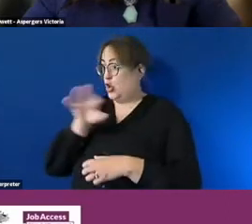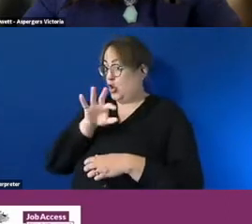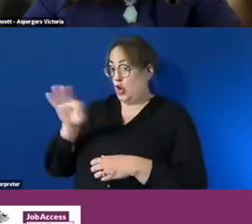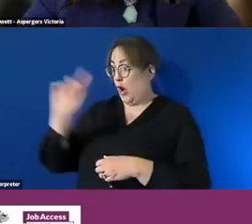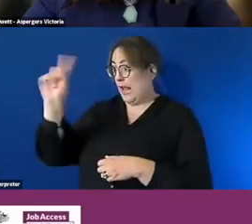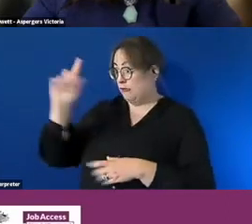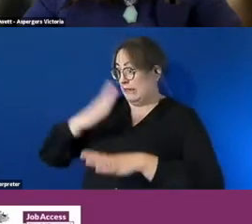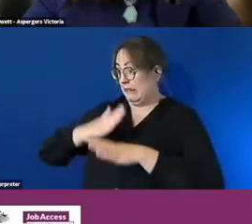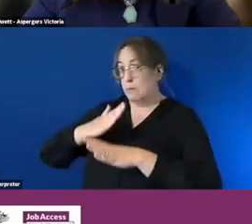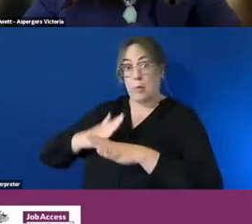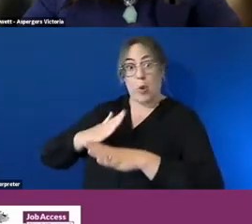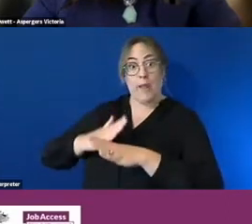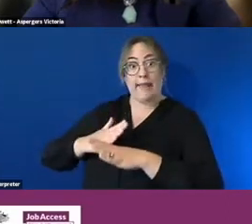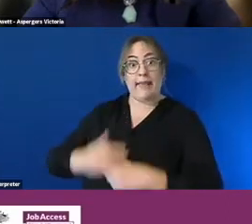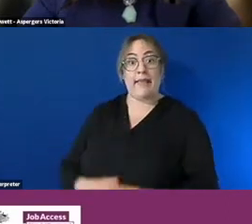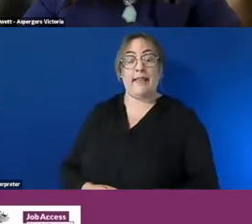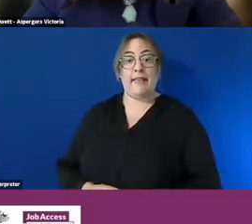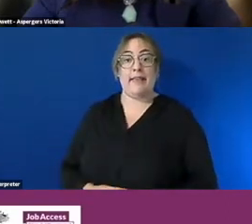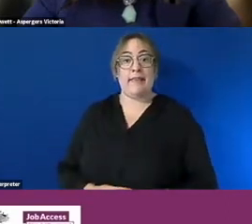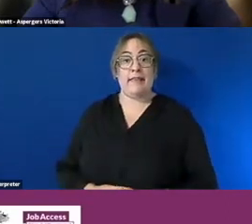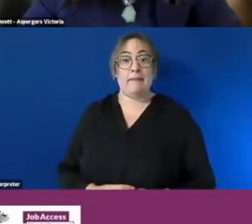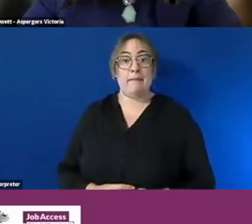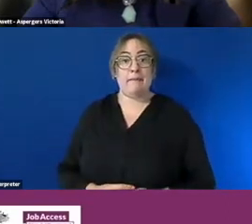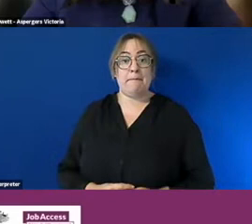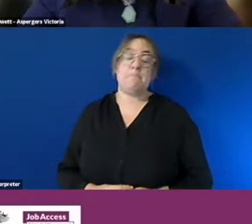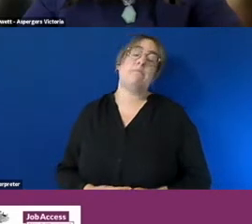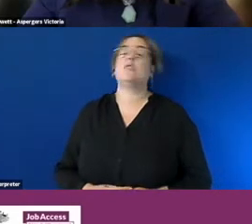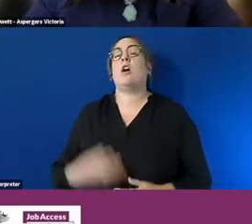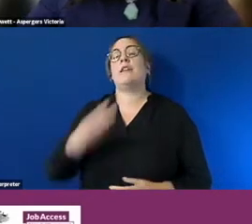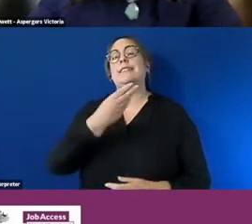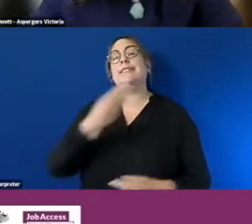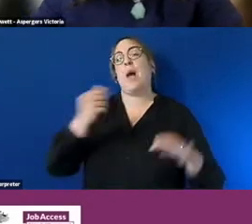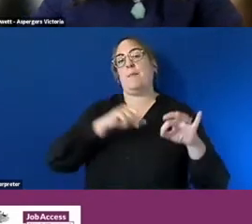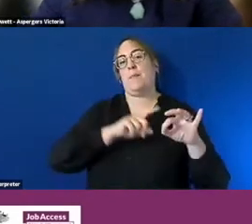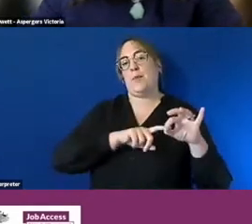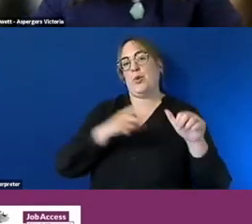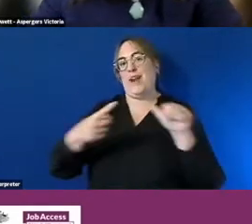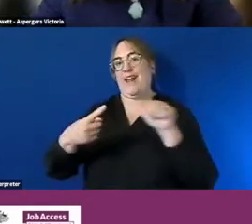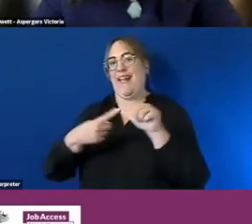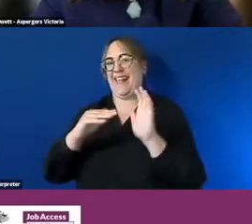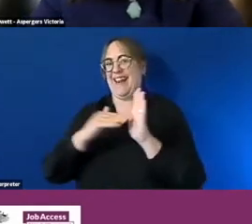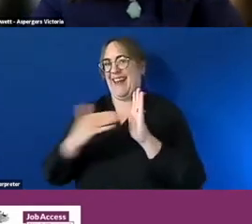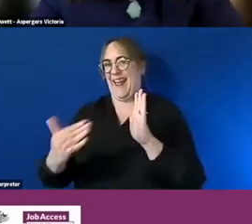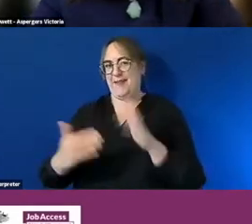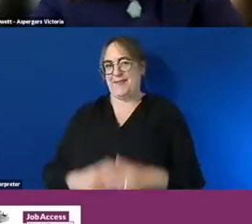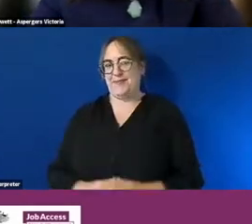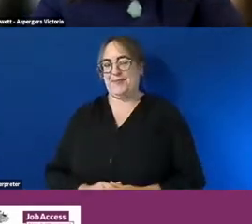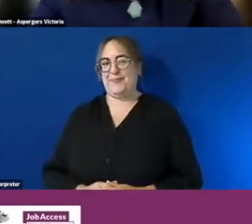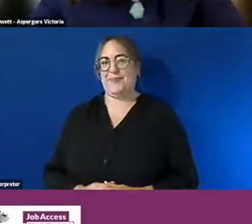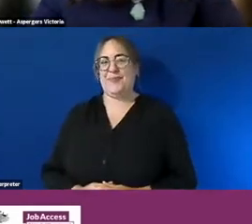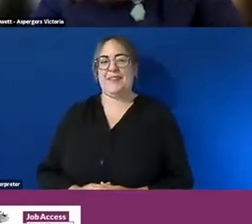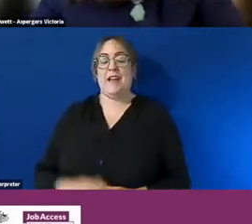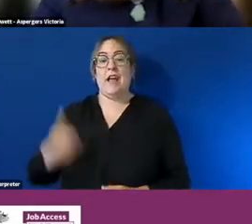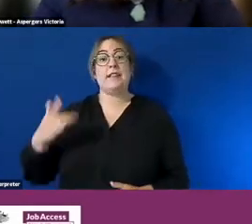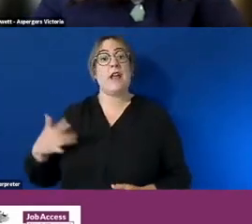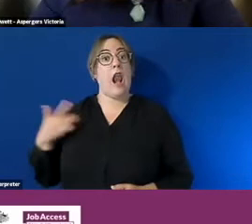numbers right now um so let's get to some questions uh so we have the q a function um this is uh live